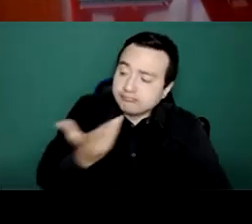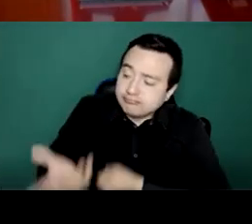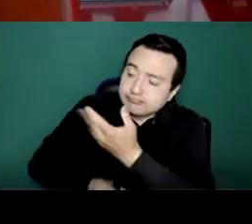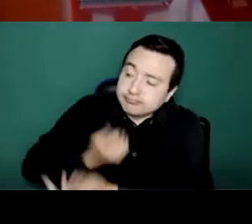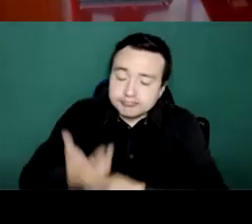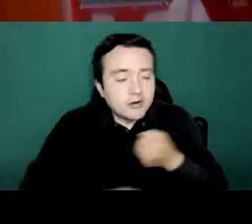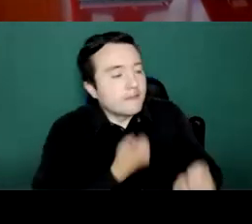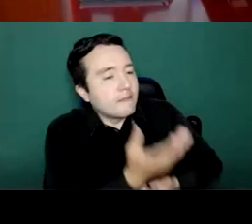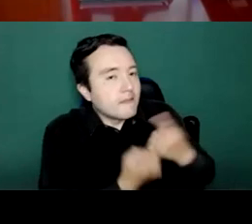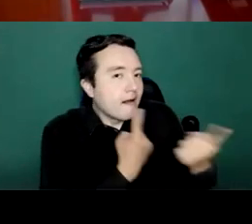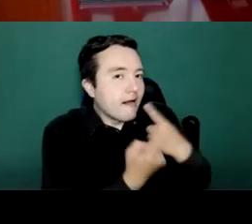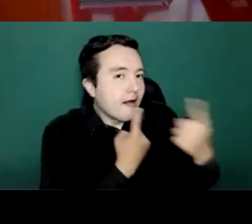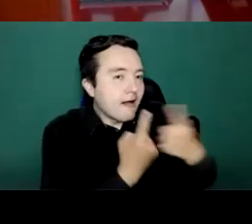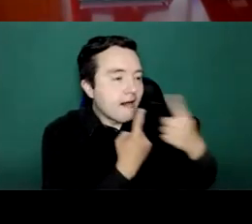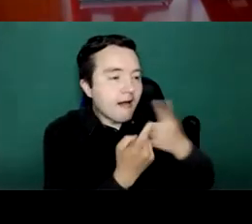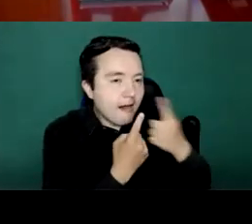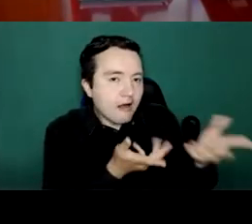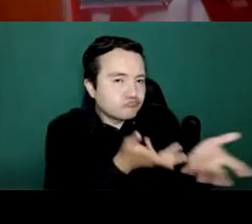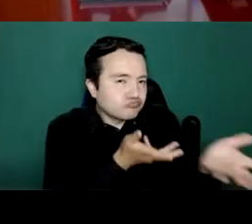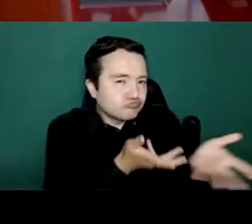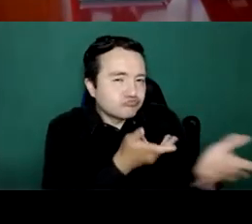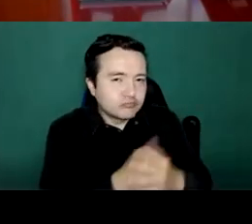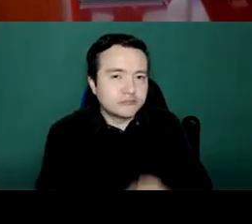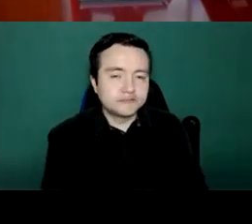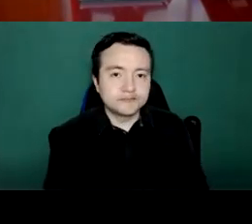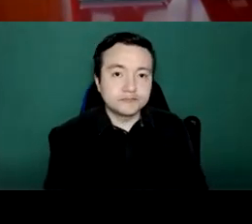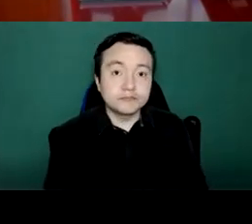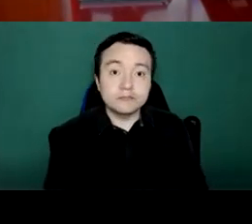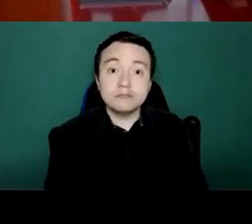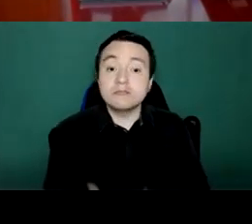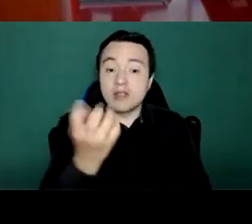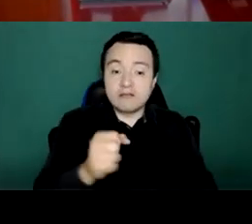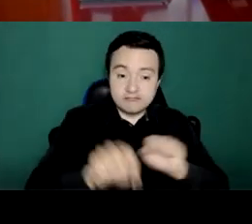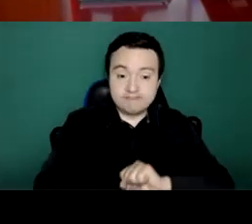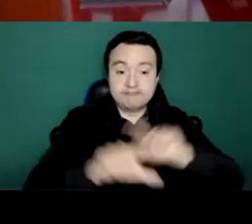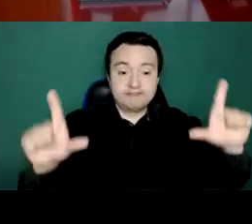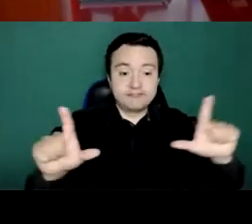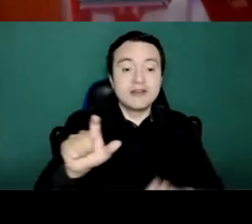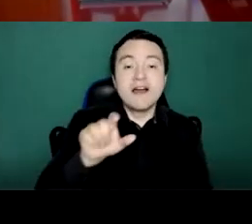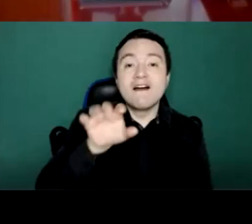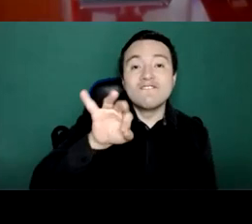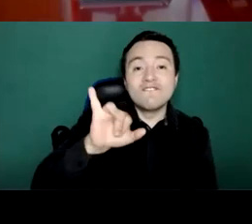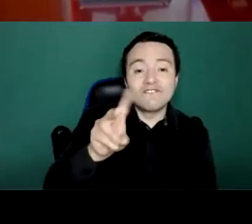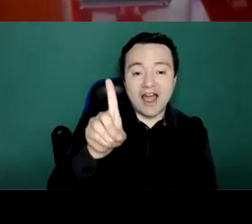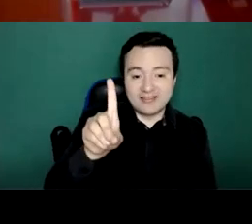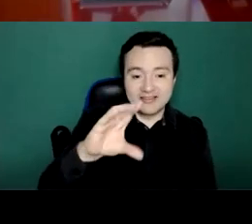We launched findcarettt.com, an online directory for all mental health services, whether